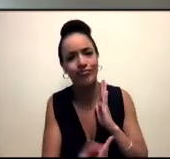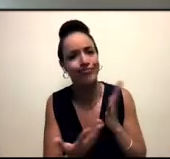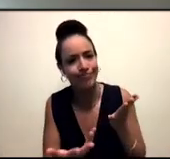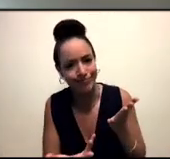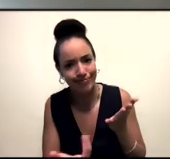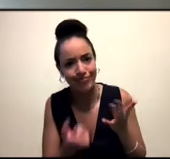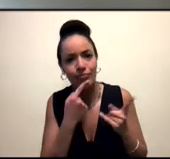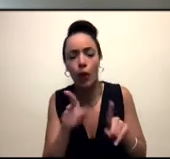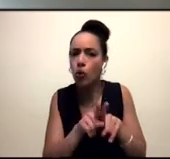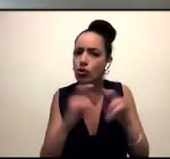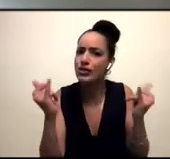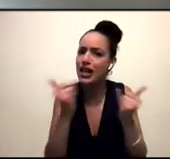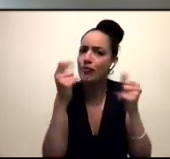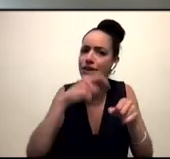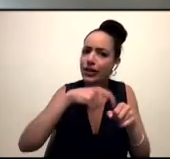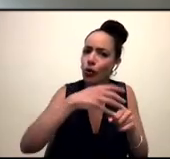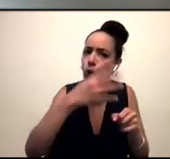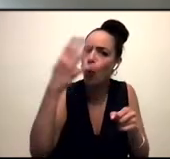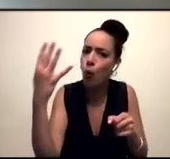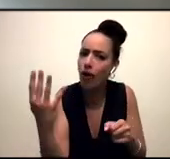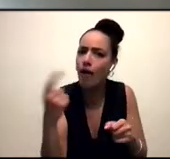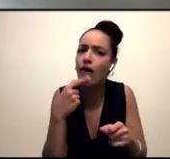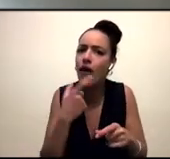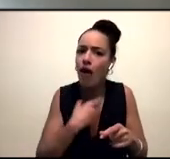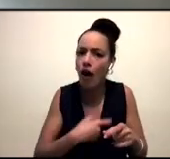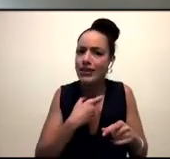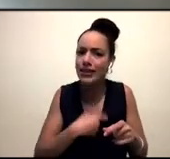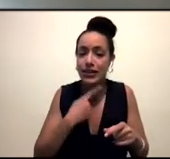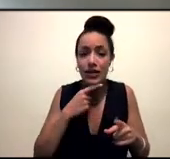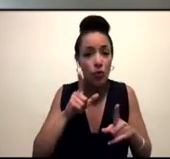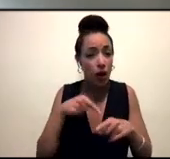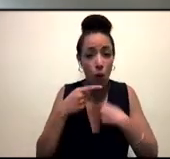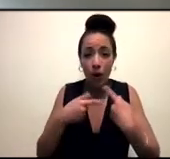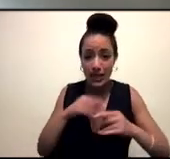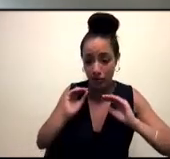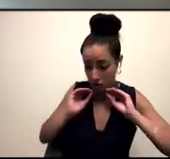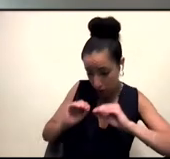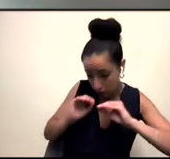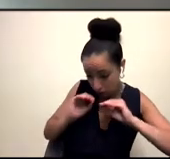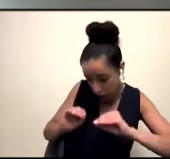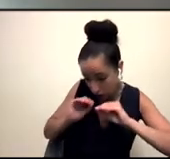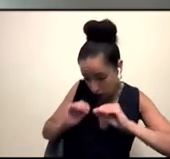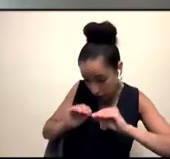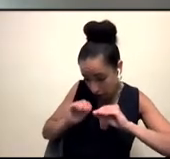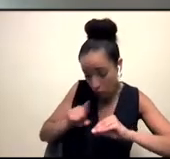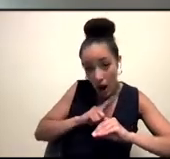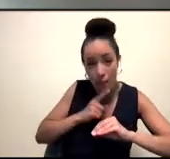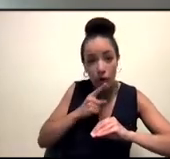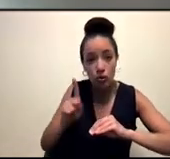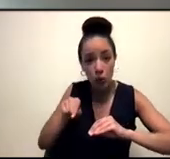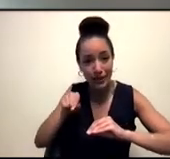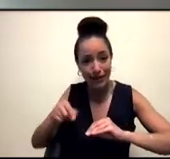it's a constant, we have constant providing with a counter-narrative about that, because, you know, what you learn in school, what you learn online is just so